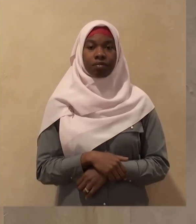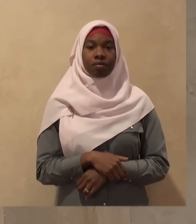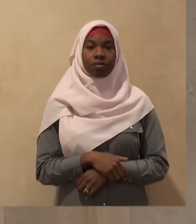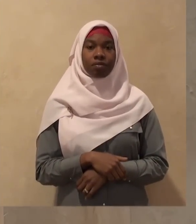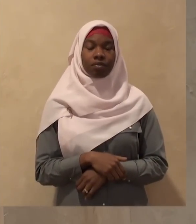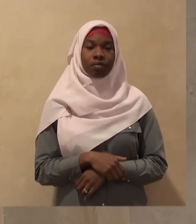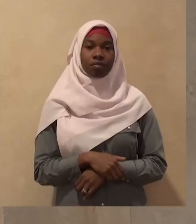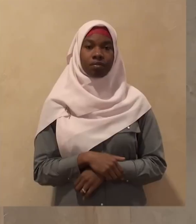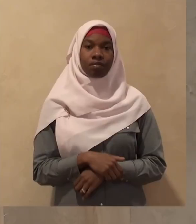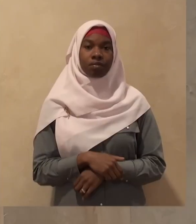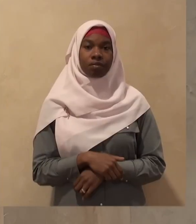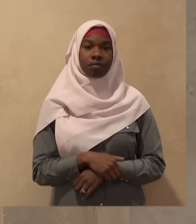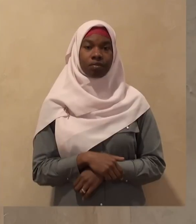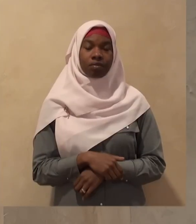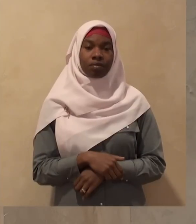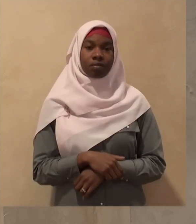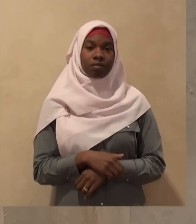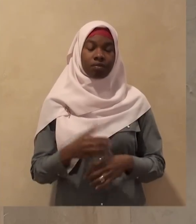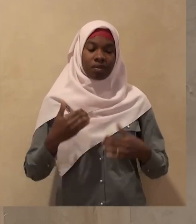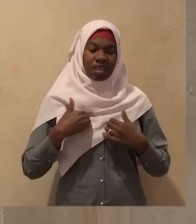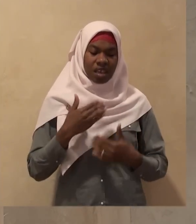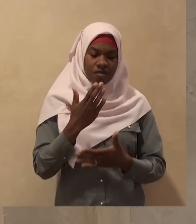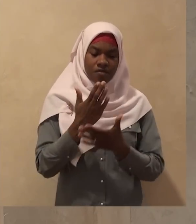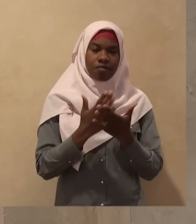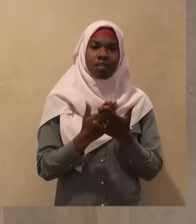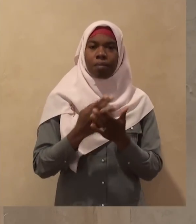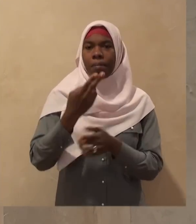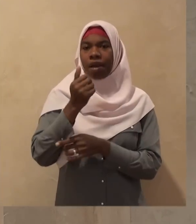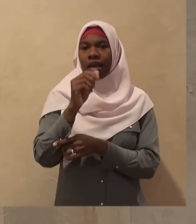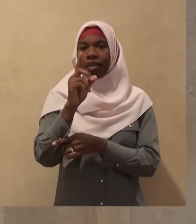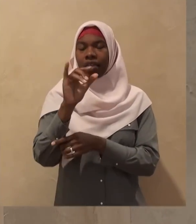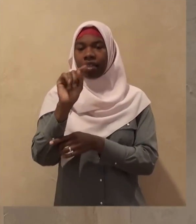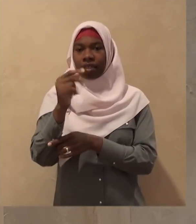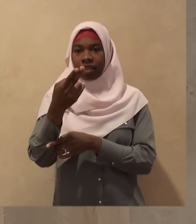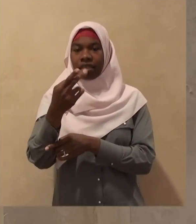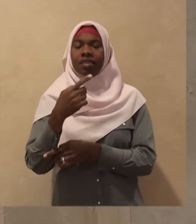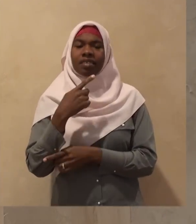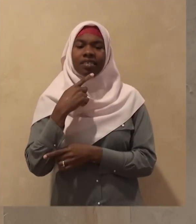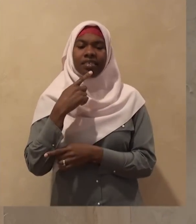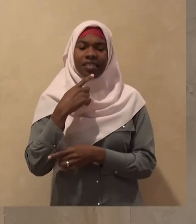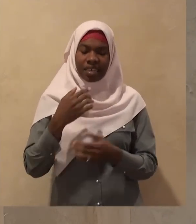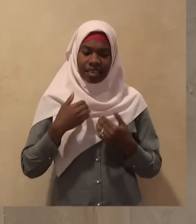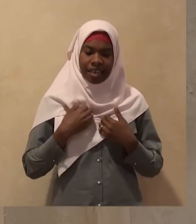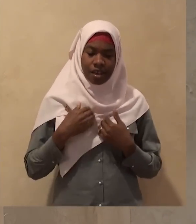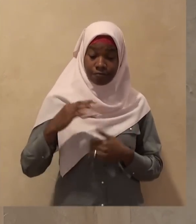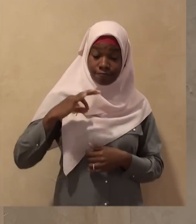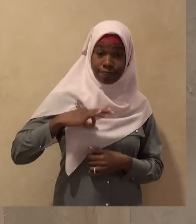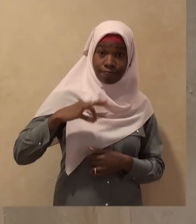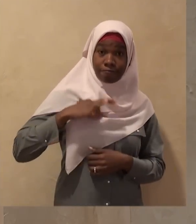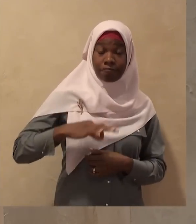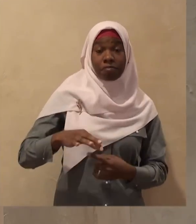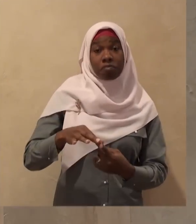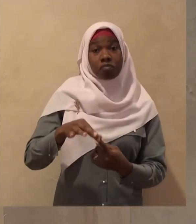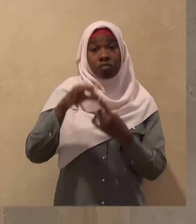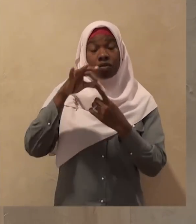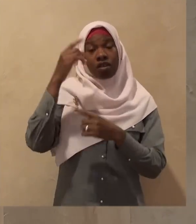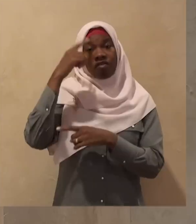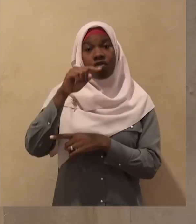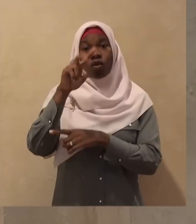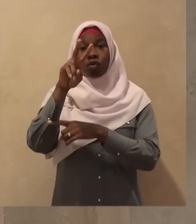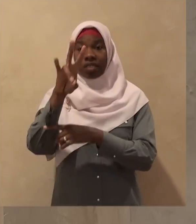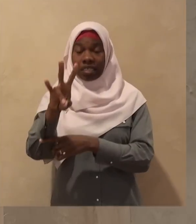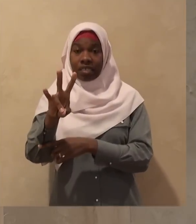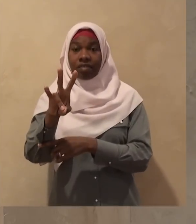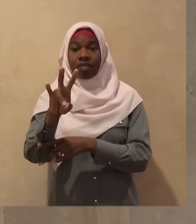reward to the fast of 27th rajab but these ahadith are according to the